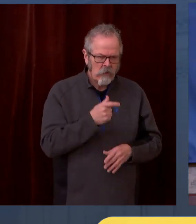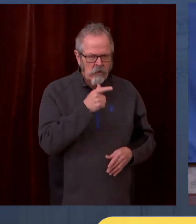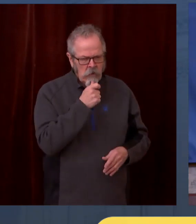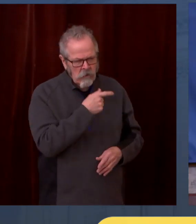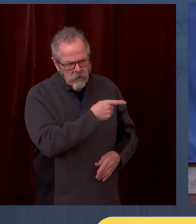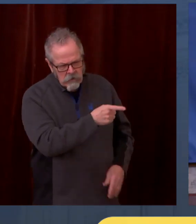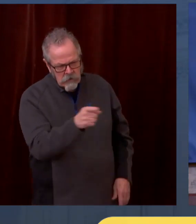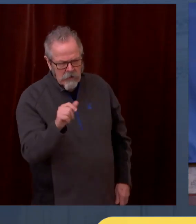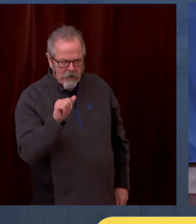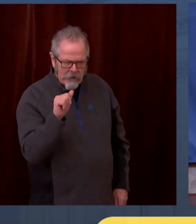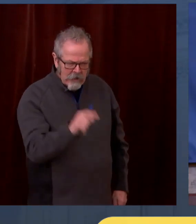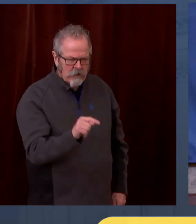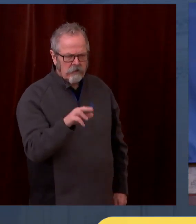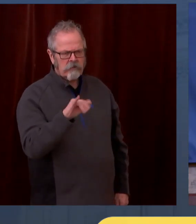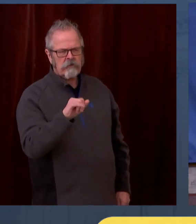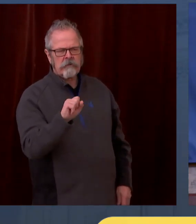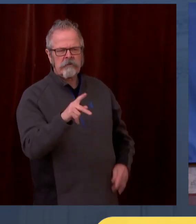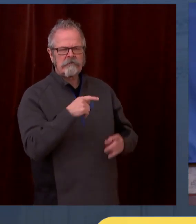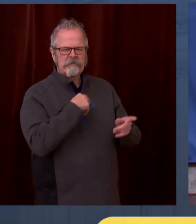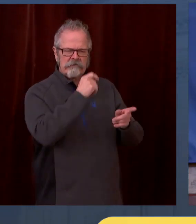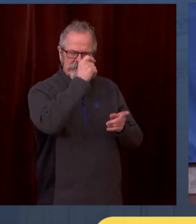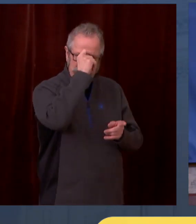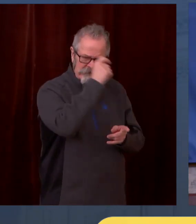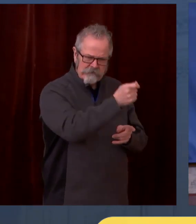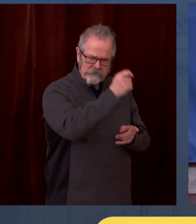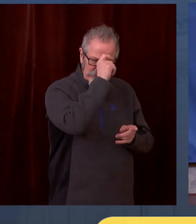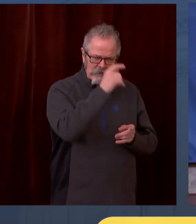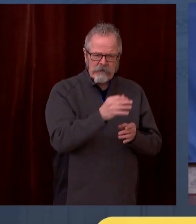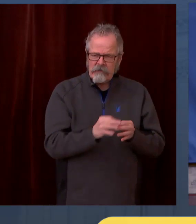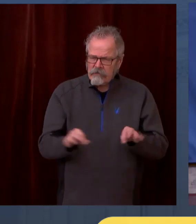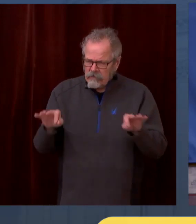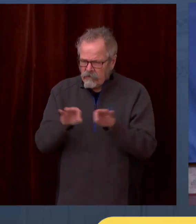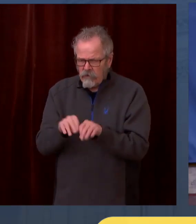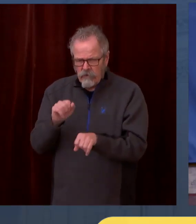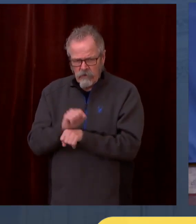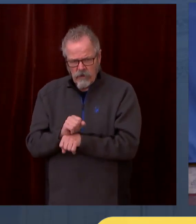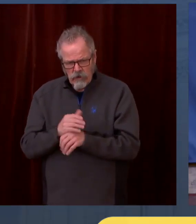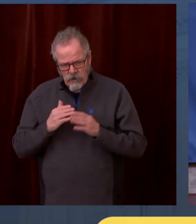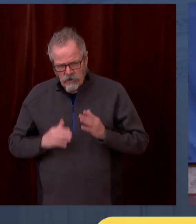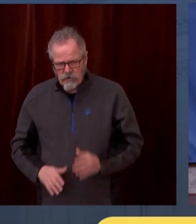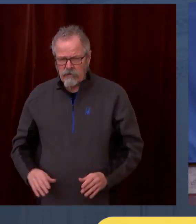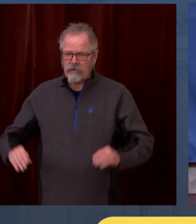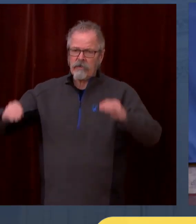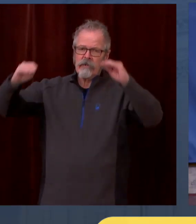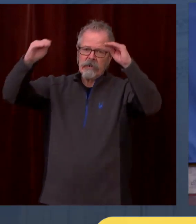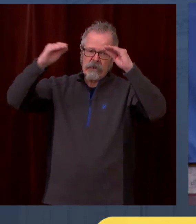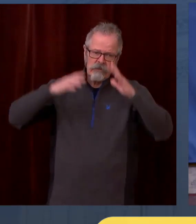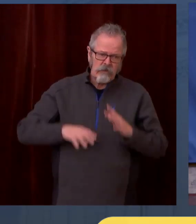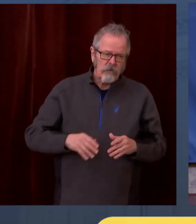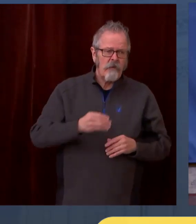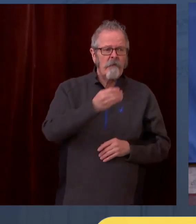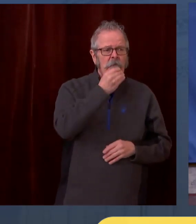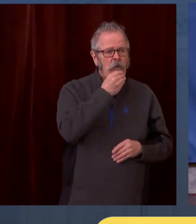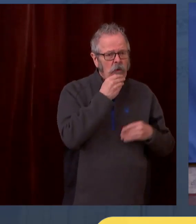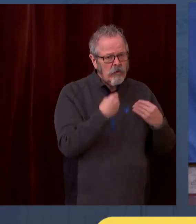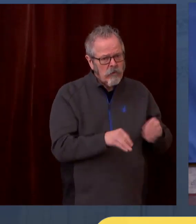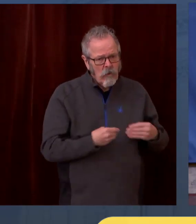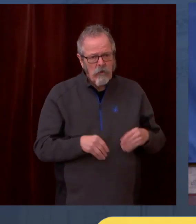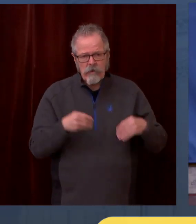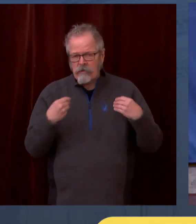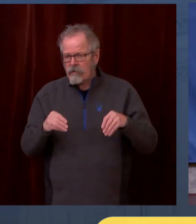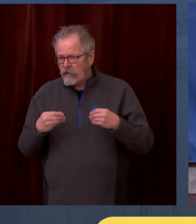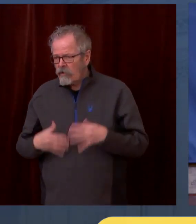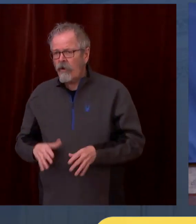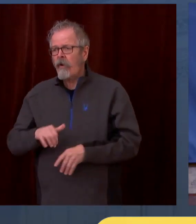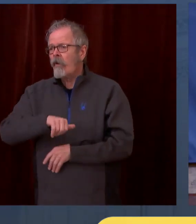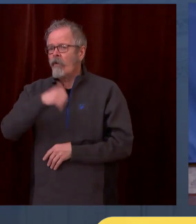our essential workers, which include teachers and grocery store workers and agriculture workers. We need these people to be able to get their